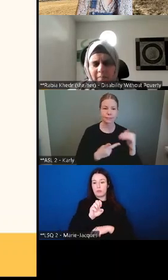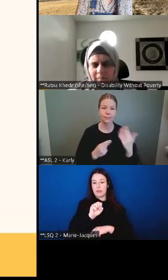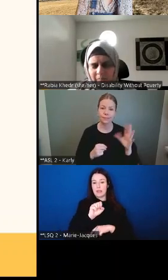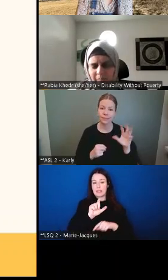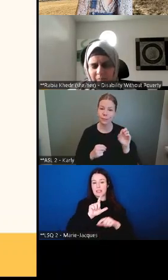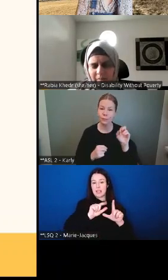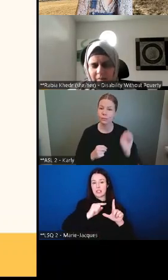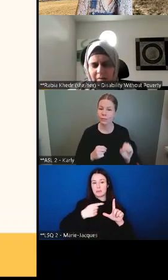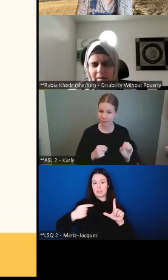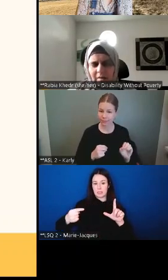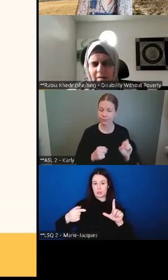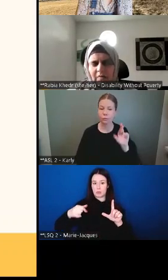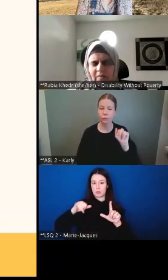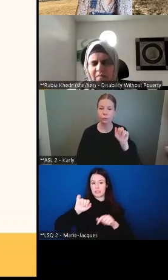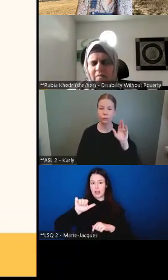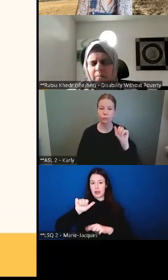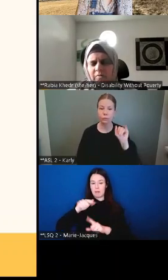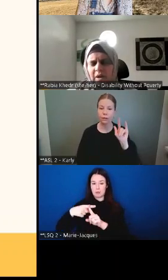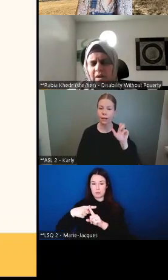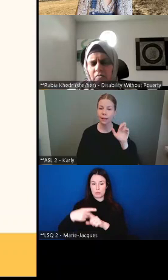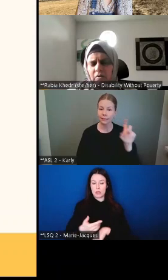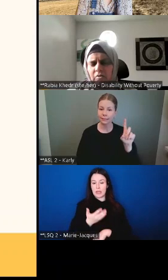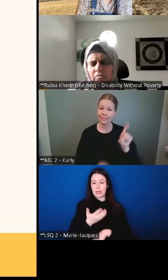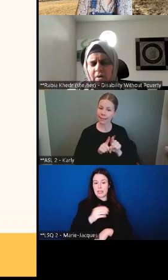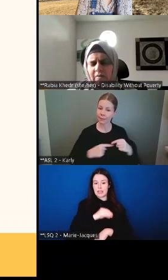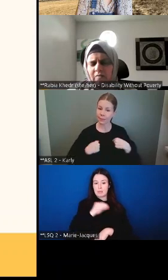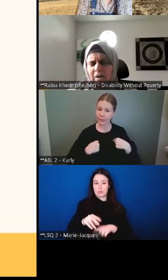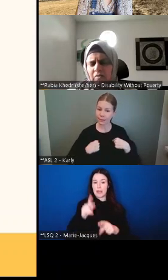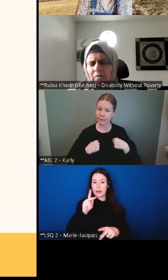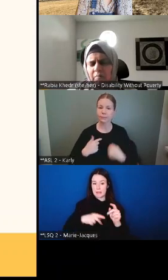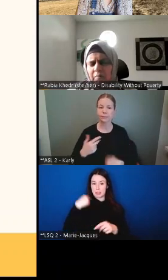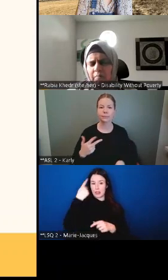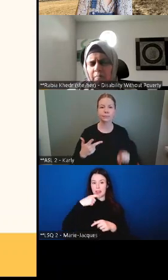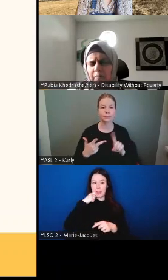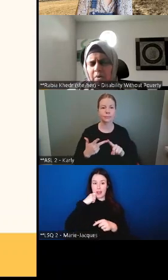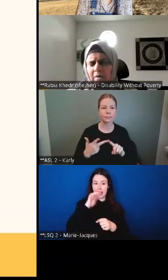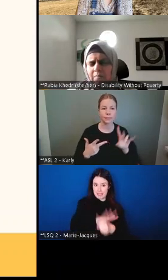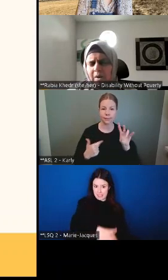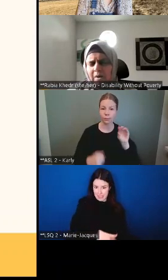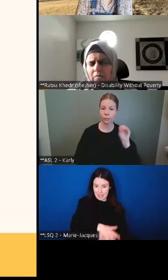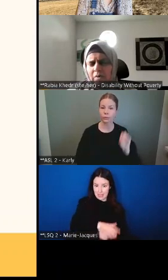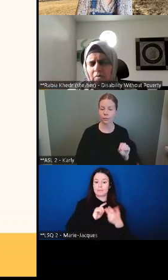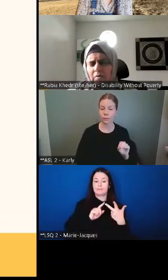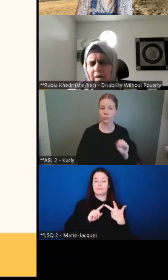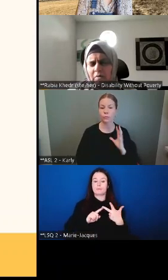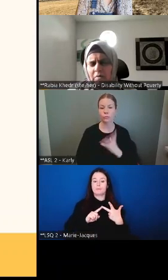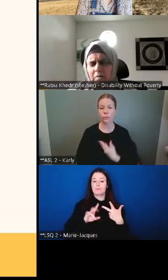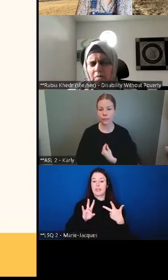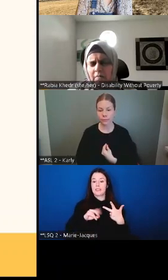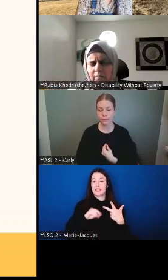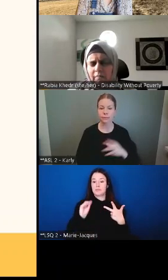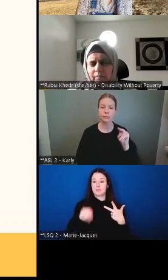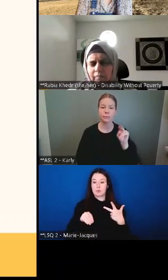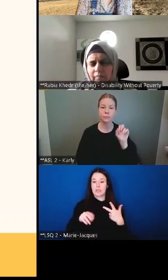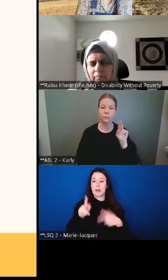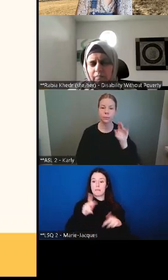me. 7% were transgender, non-binary or other.